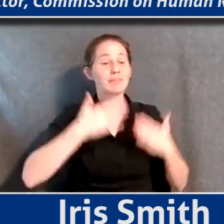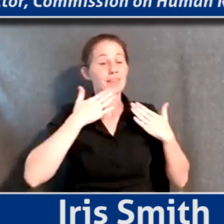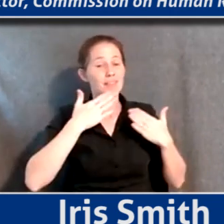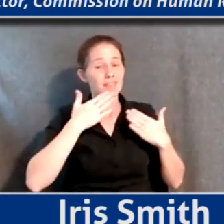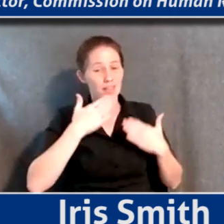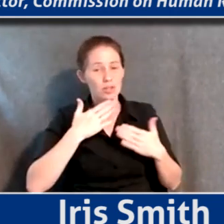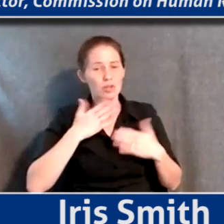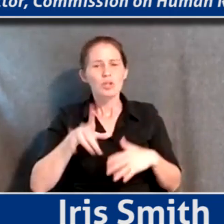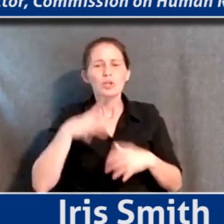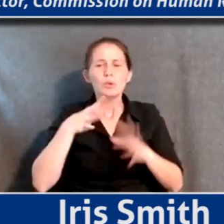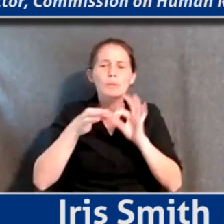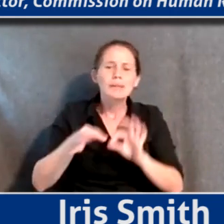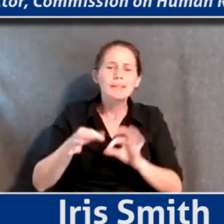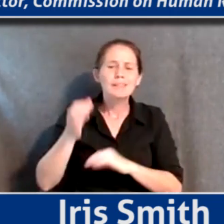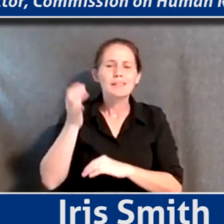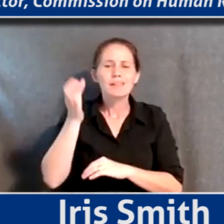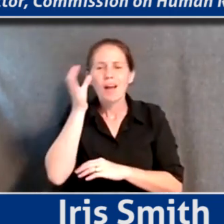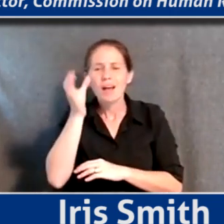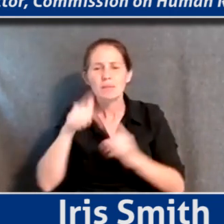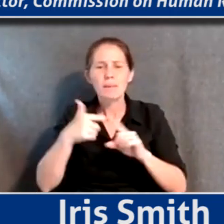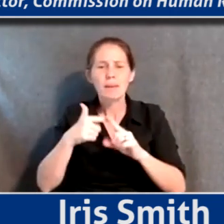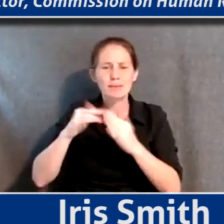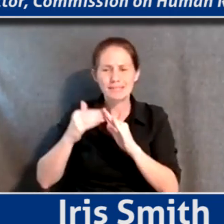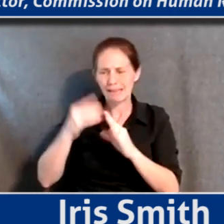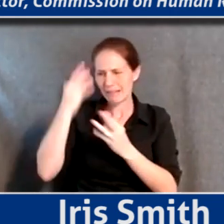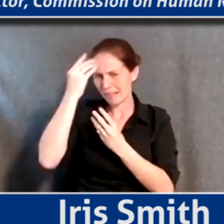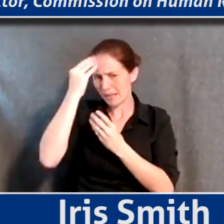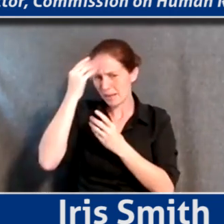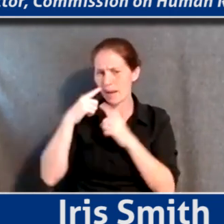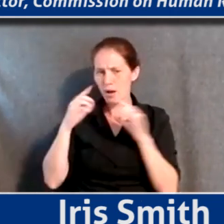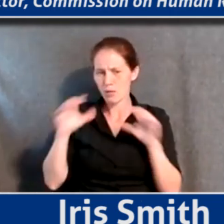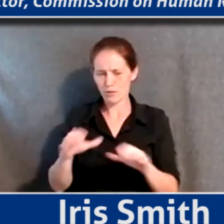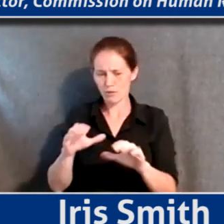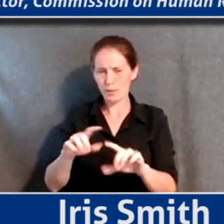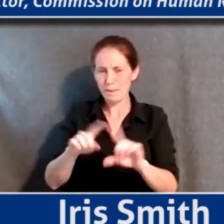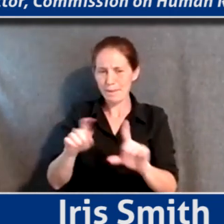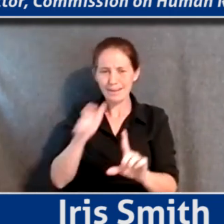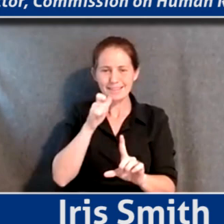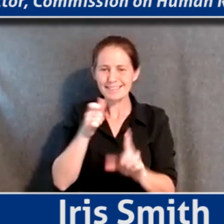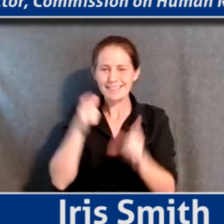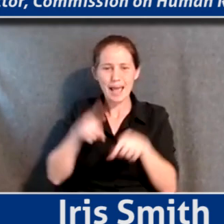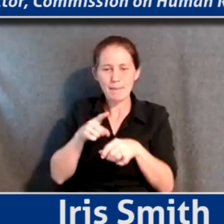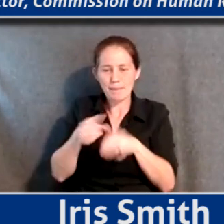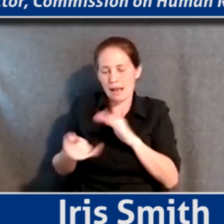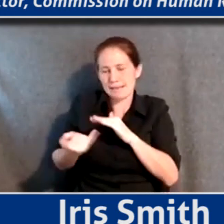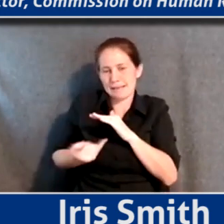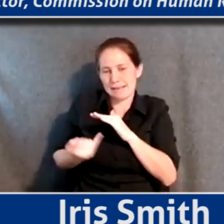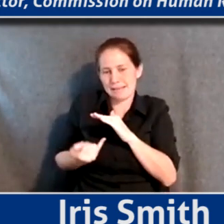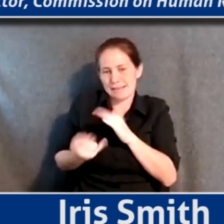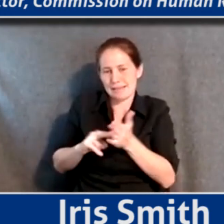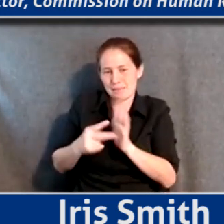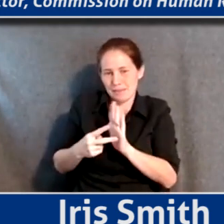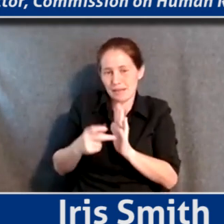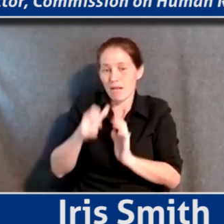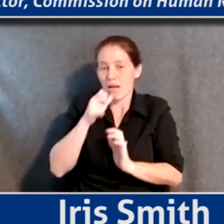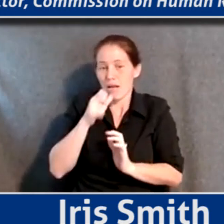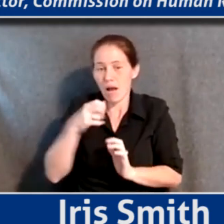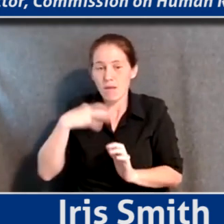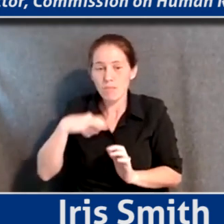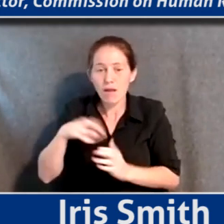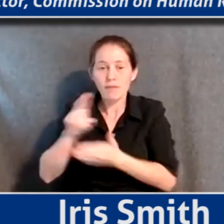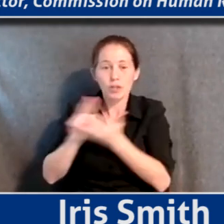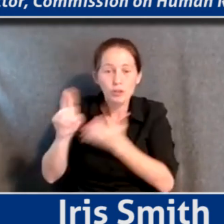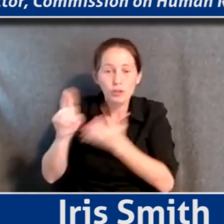this idea of cities thinking about performance, and yet this doesn't happen in isolation. You mentioned there are nonprofit partners, university partners.